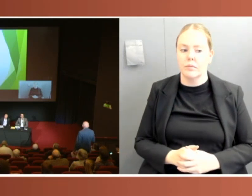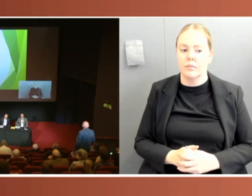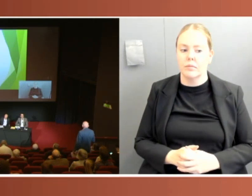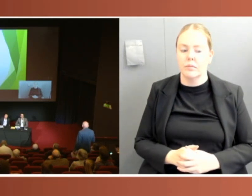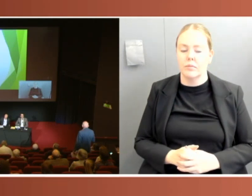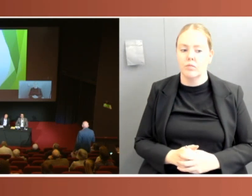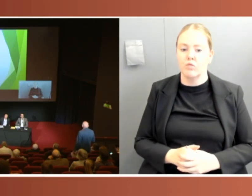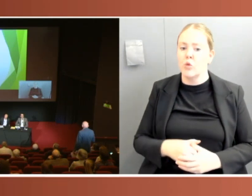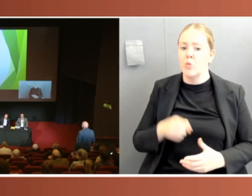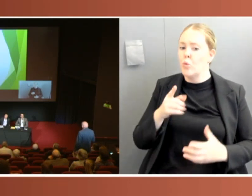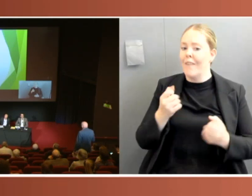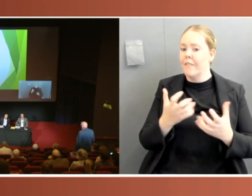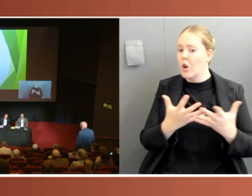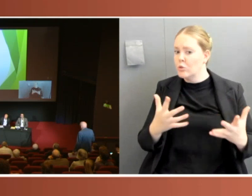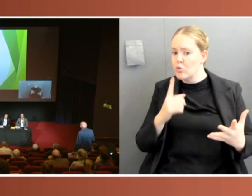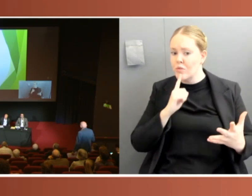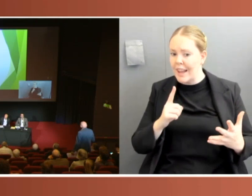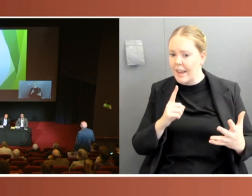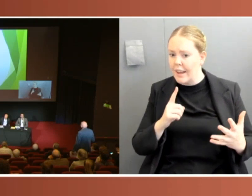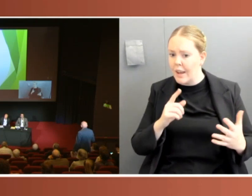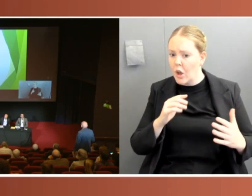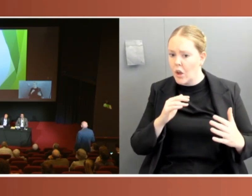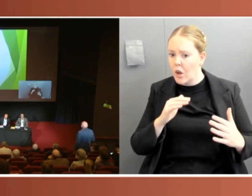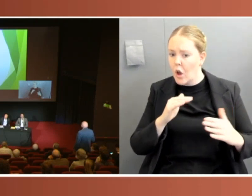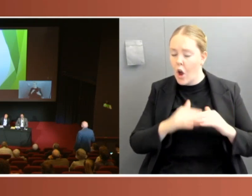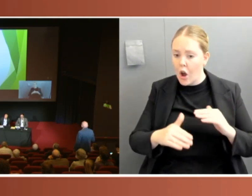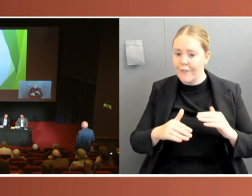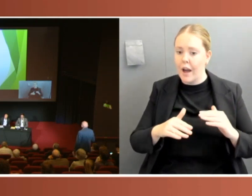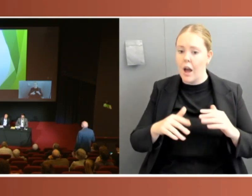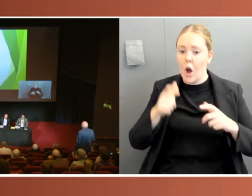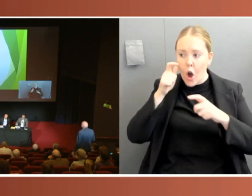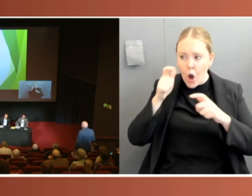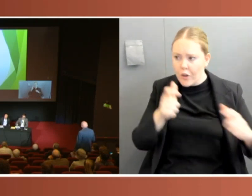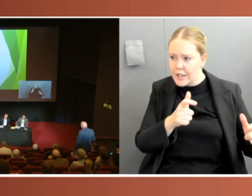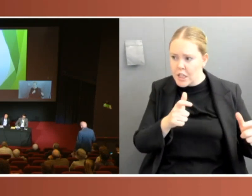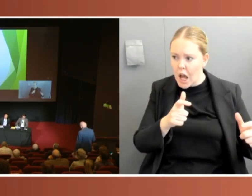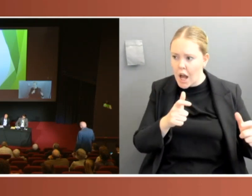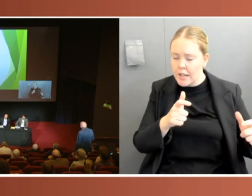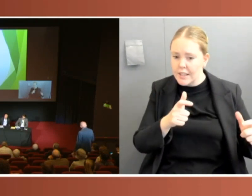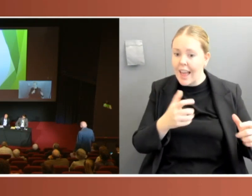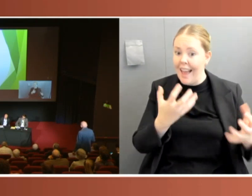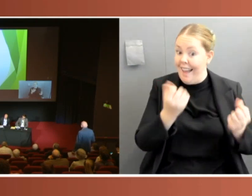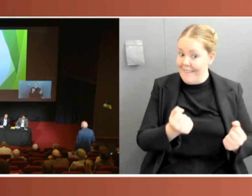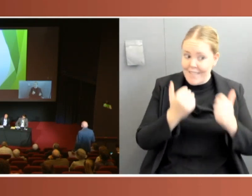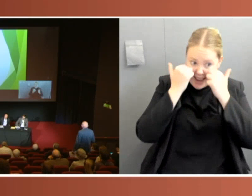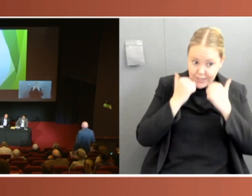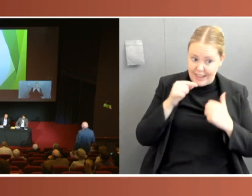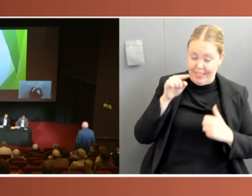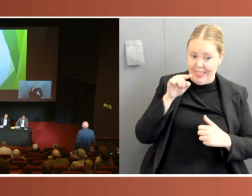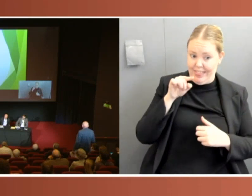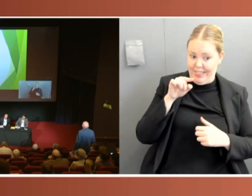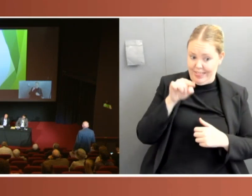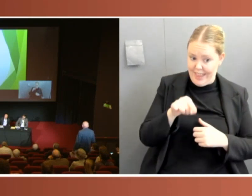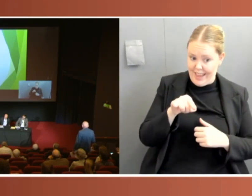scrutiny of administration, but the evidence is there that they were not responding to committee